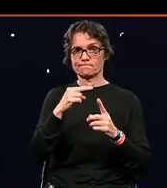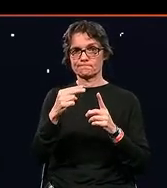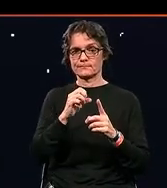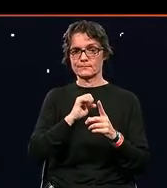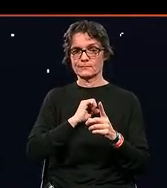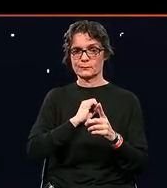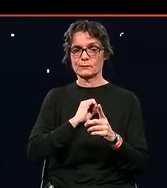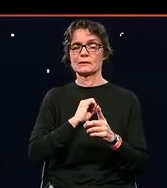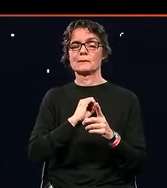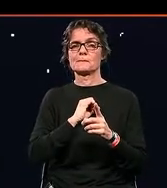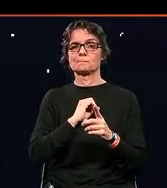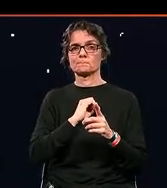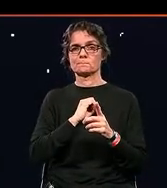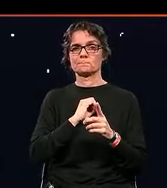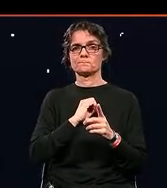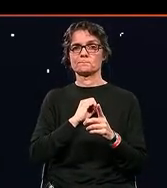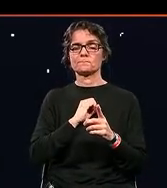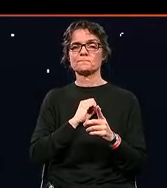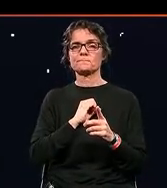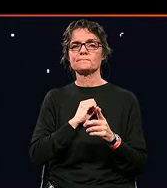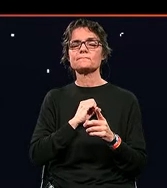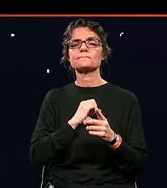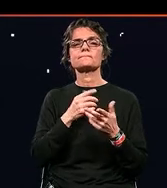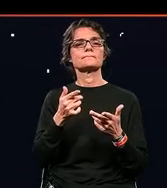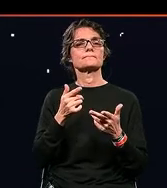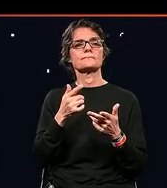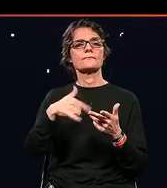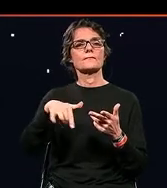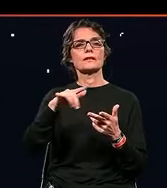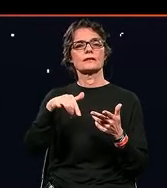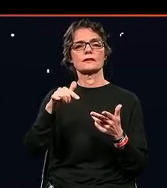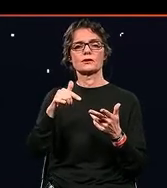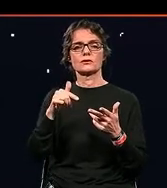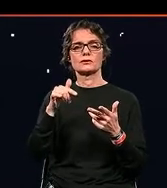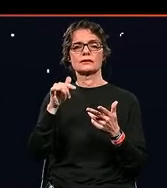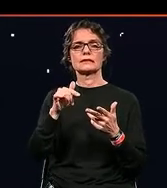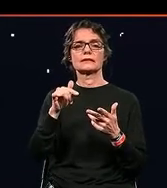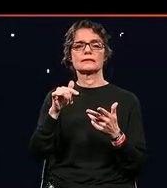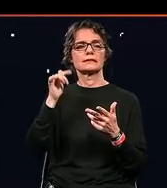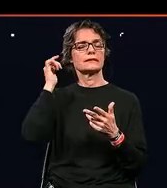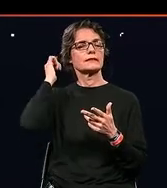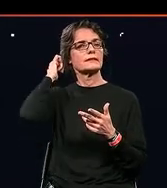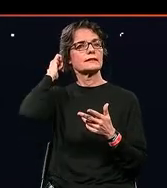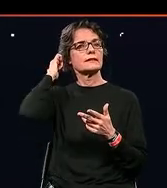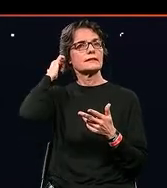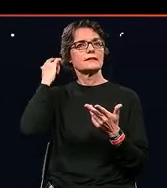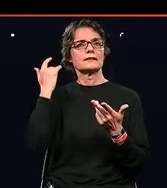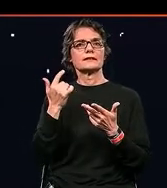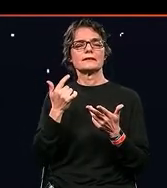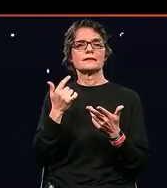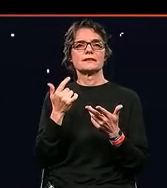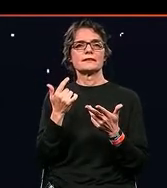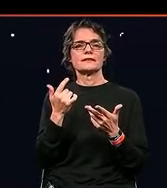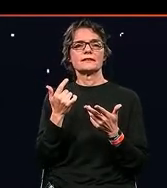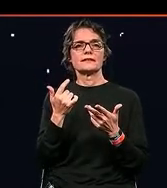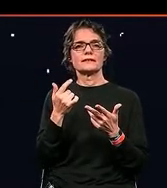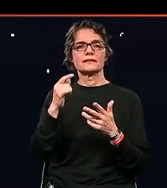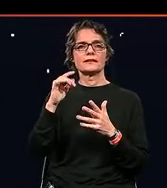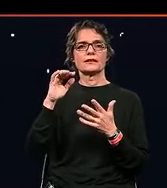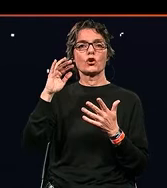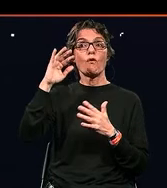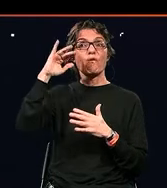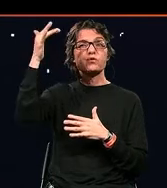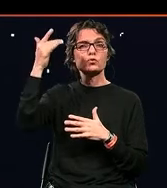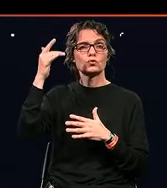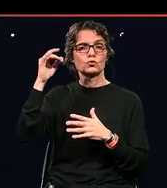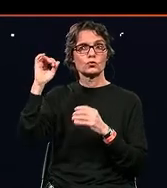view, which is we don't have to be passive in what futures are going to